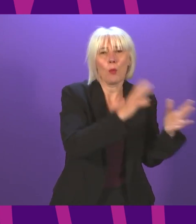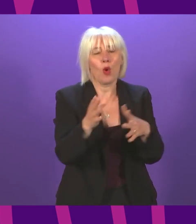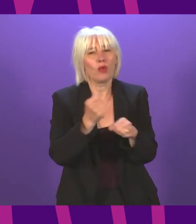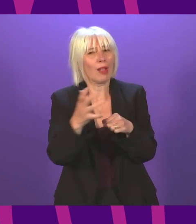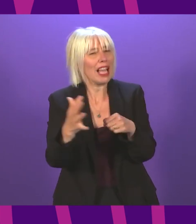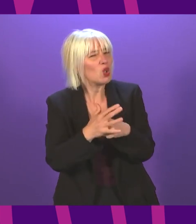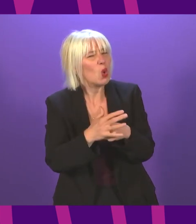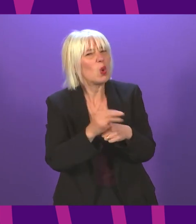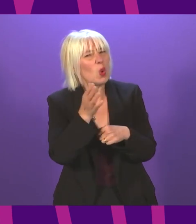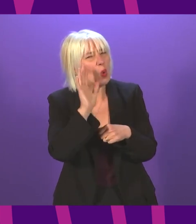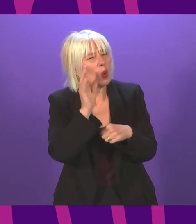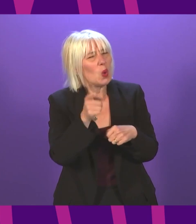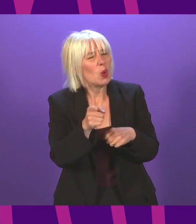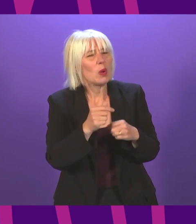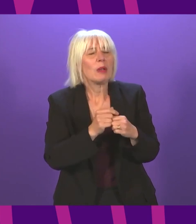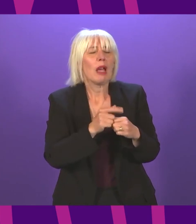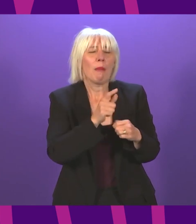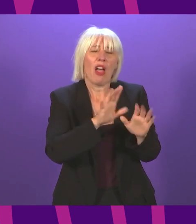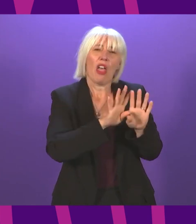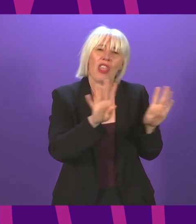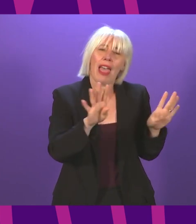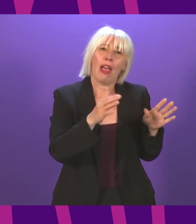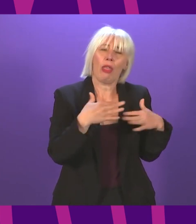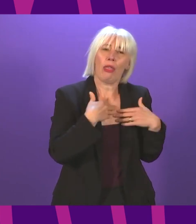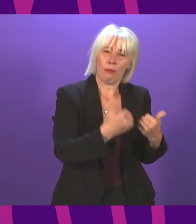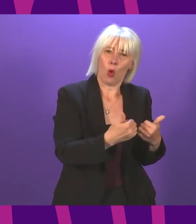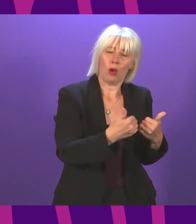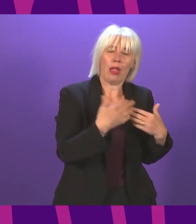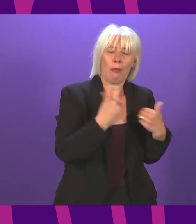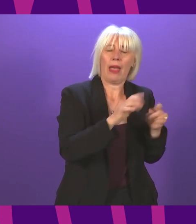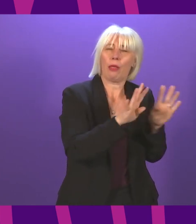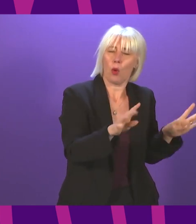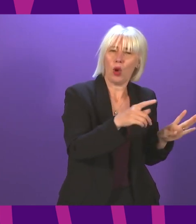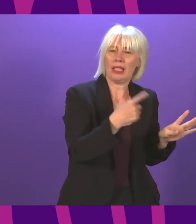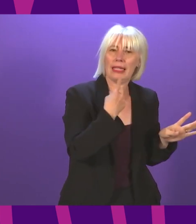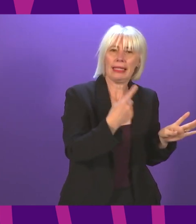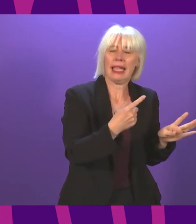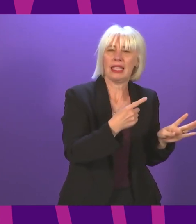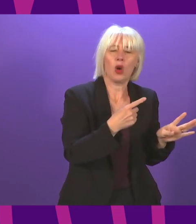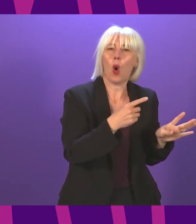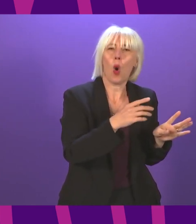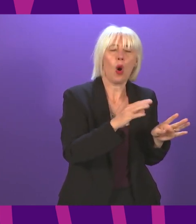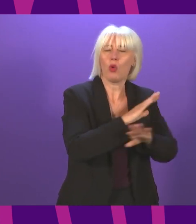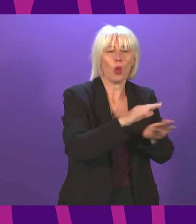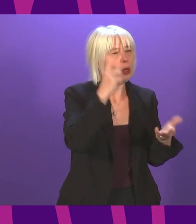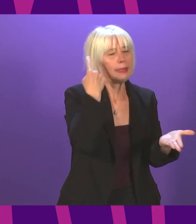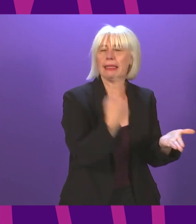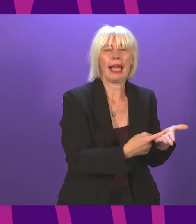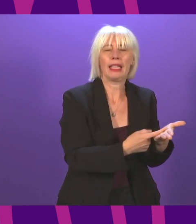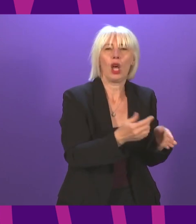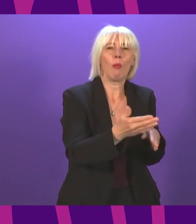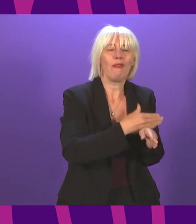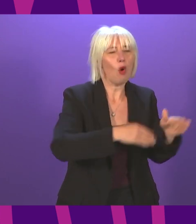flies in the face of commitment by the Health Board and by ministers in this very chamber that no such decision would take place without full